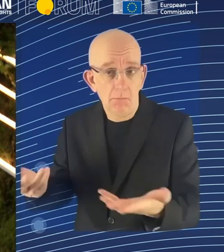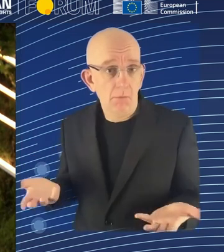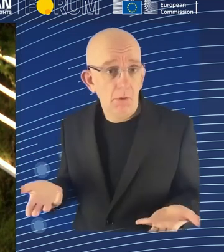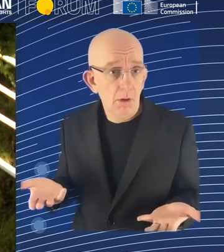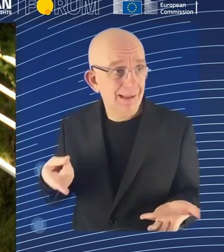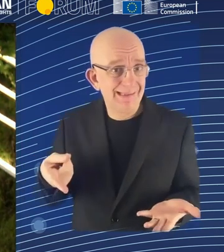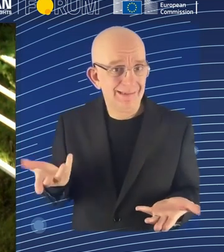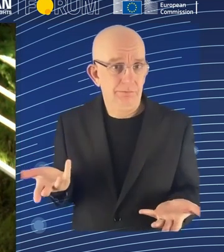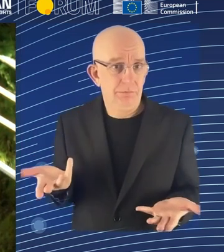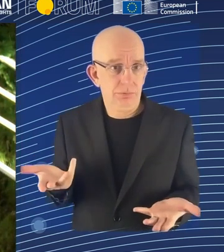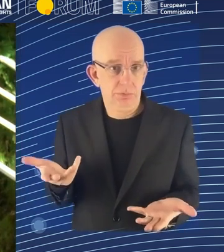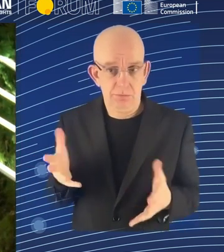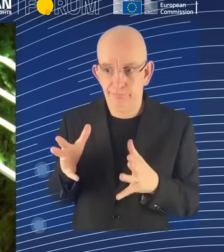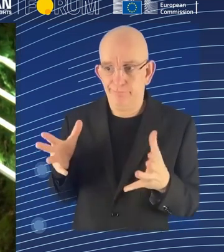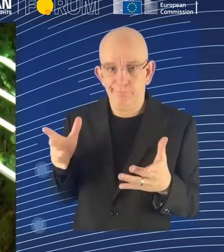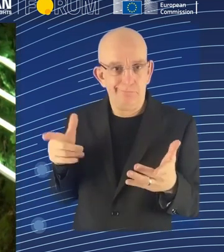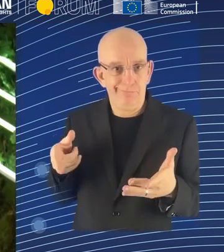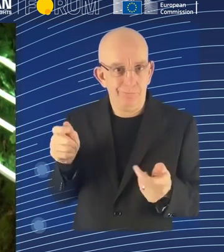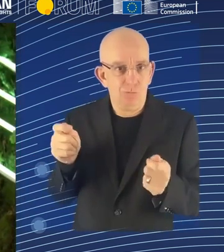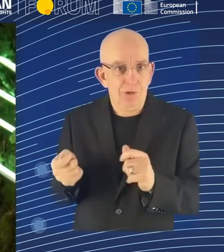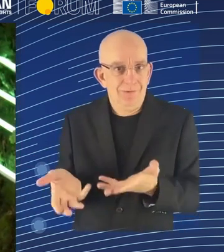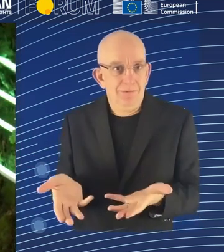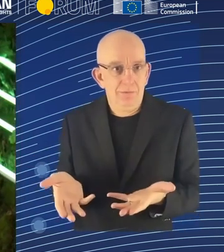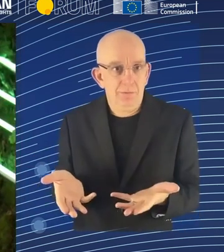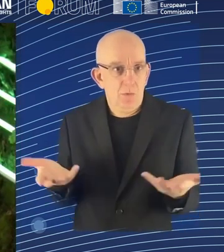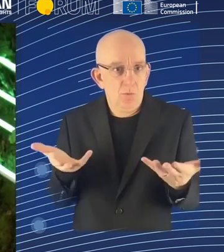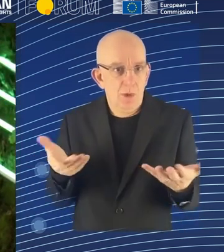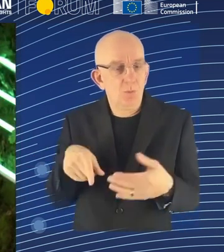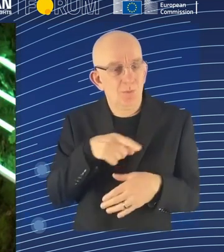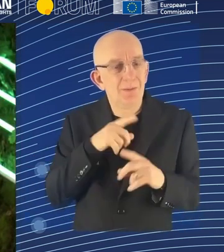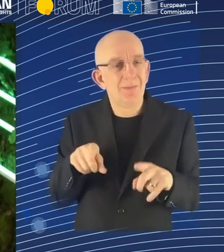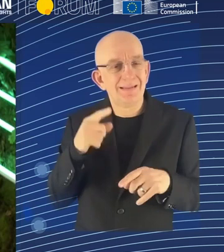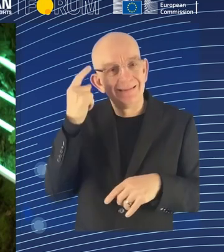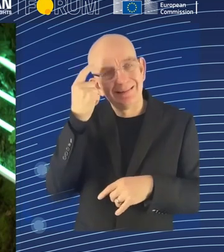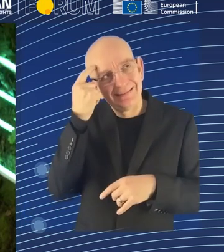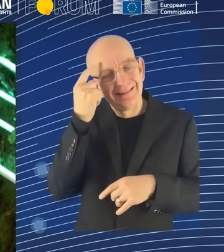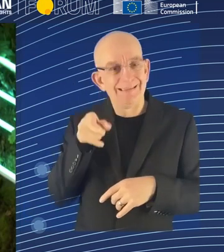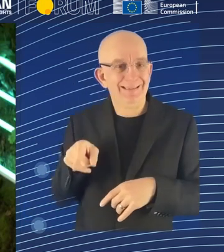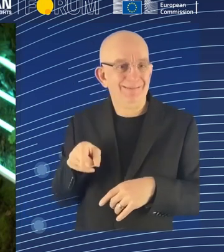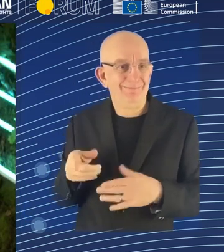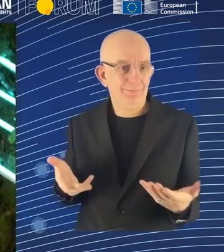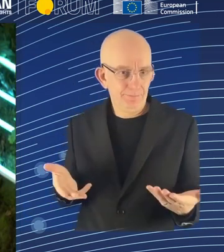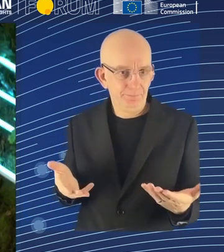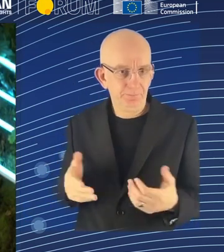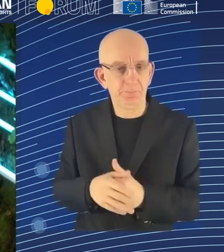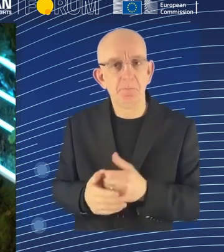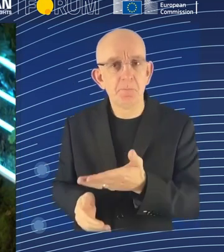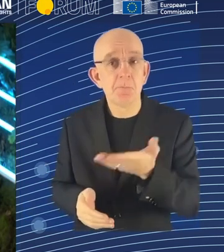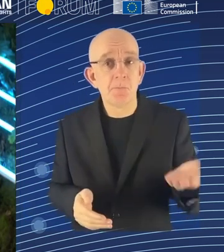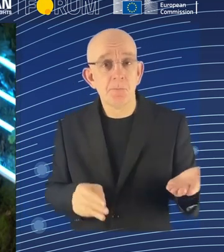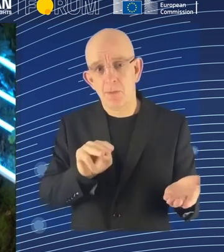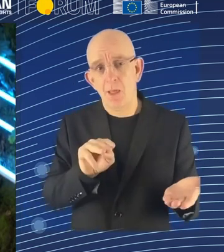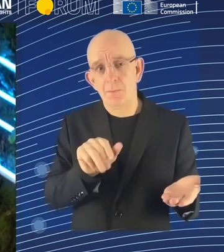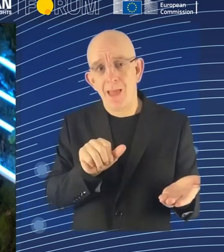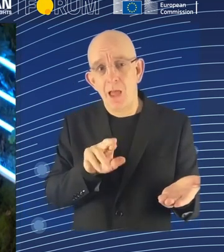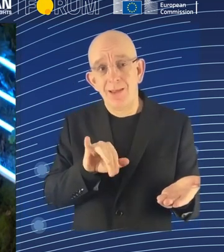please help us to try to put this in a more global context? So there is now an ongoing